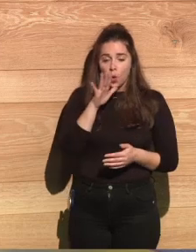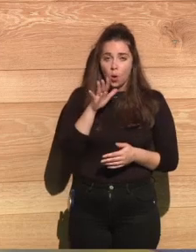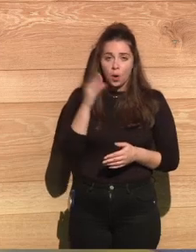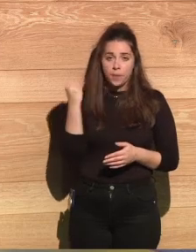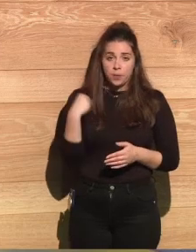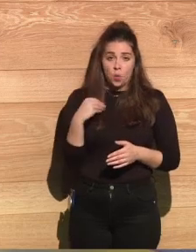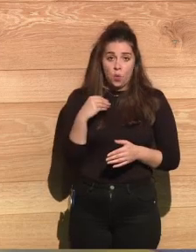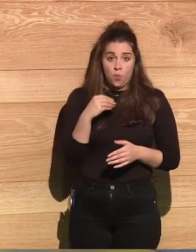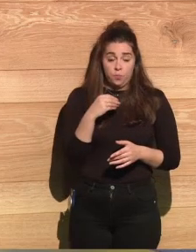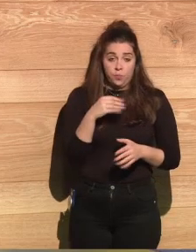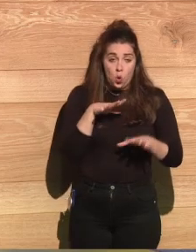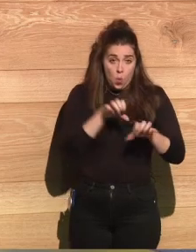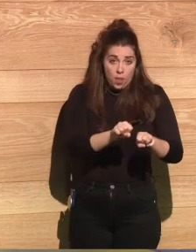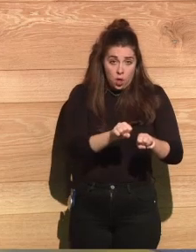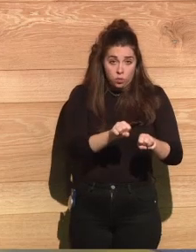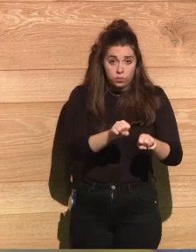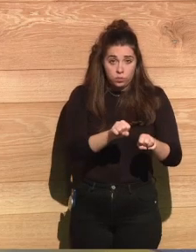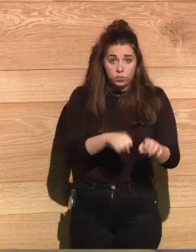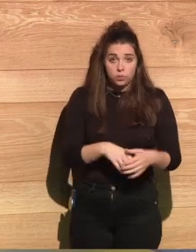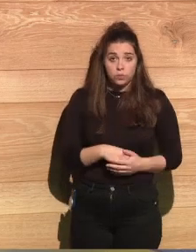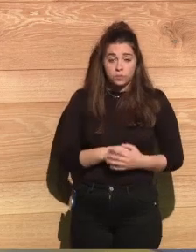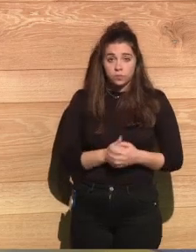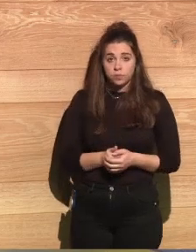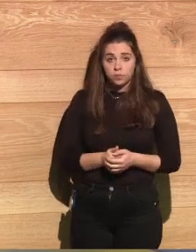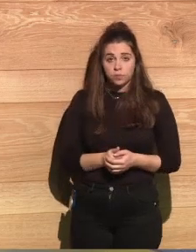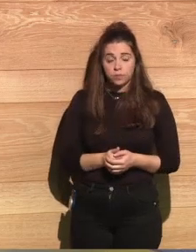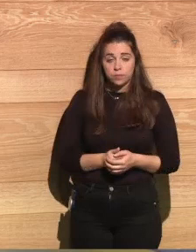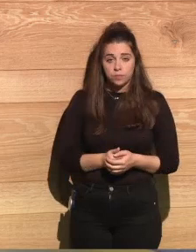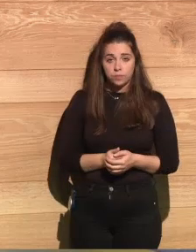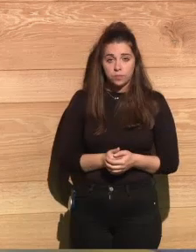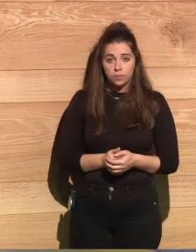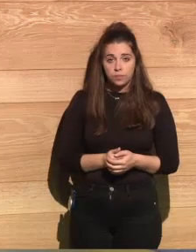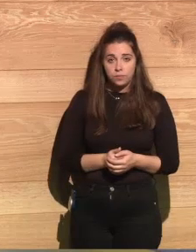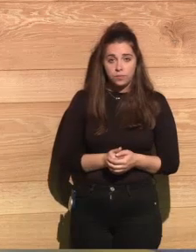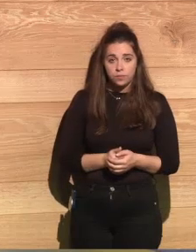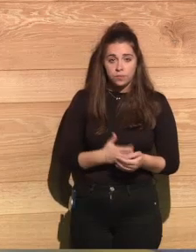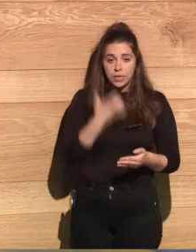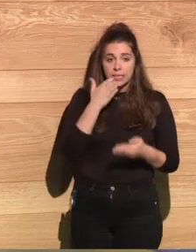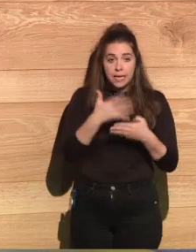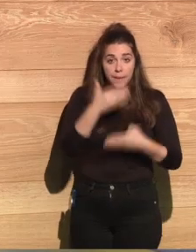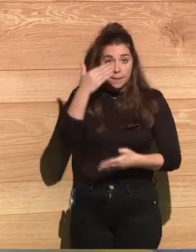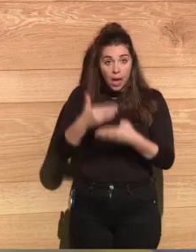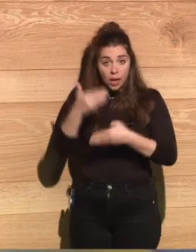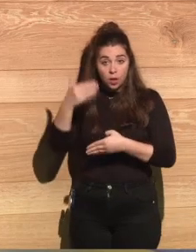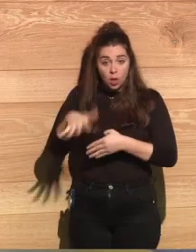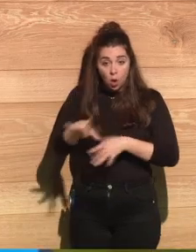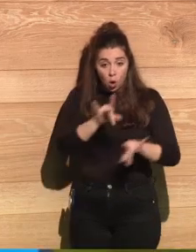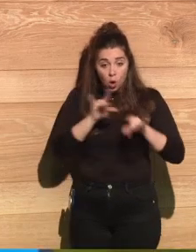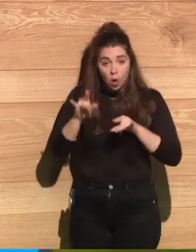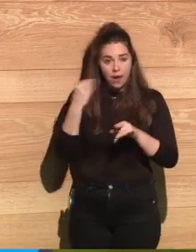If the local paper writes something about people's suffering